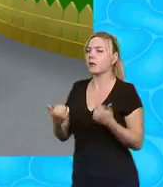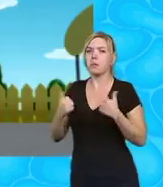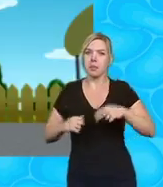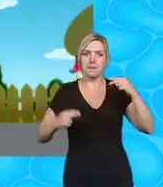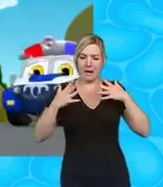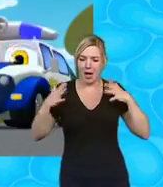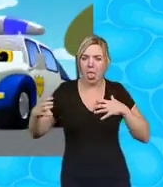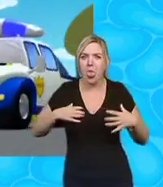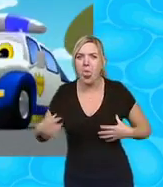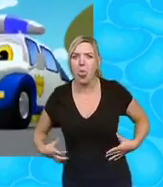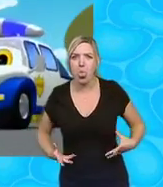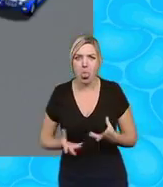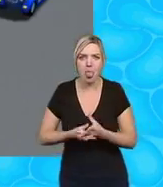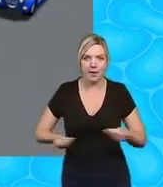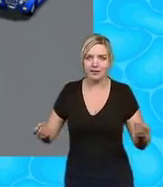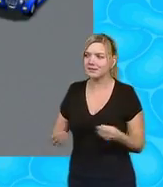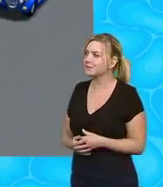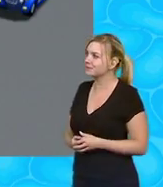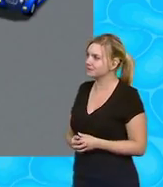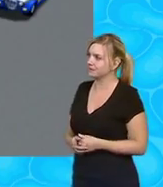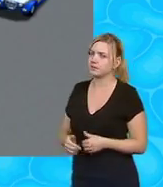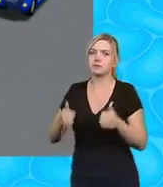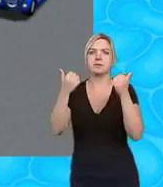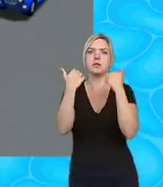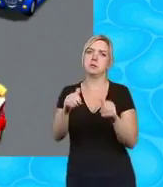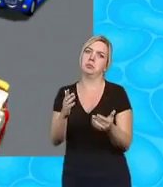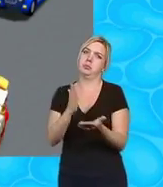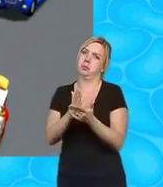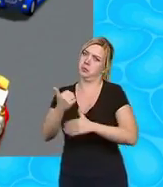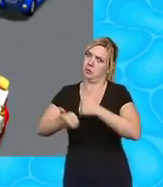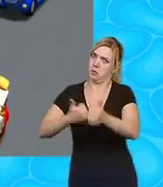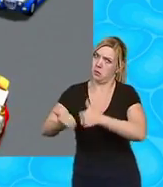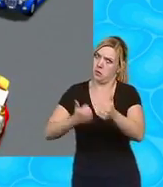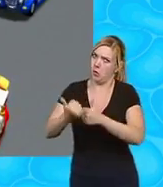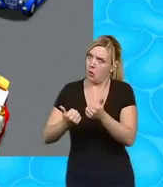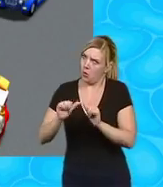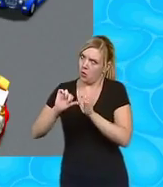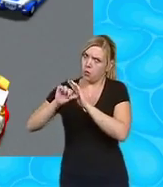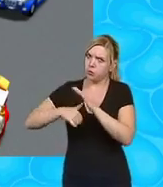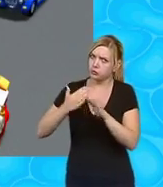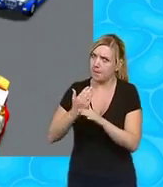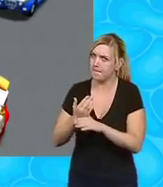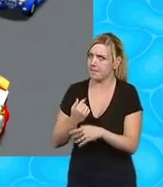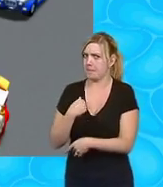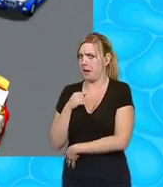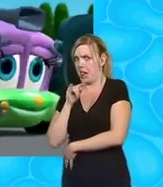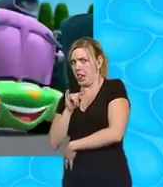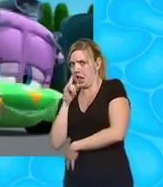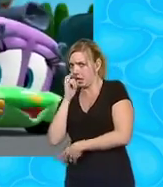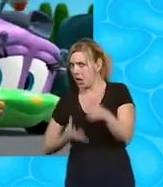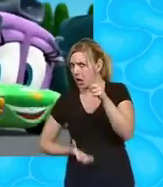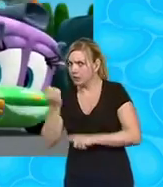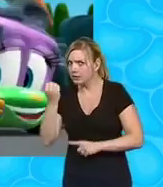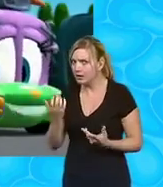off ah there you are that was one really big job to be honest I wasn't sure you could do it